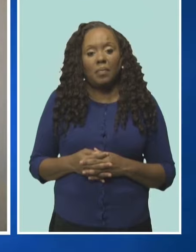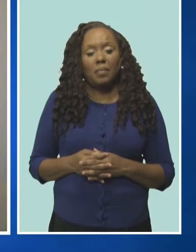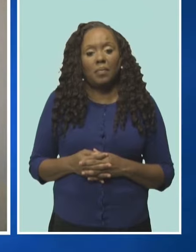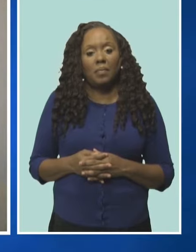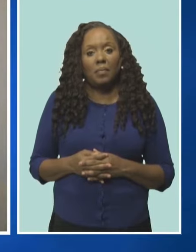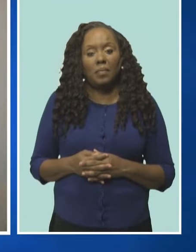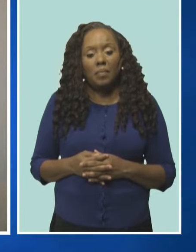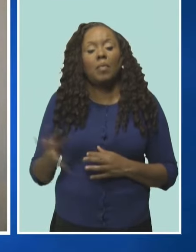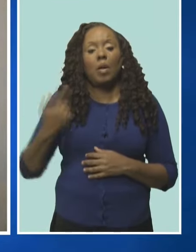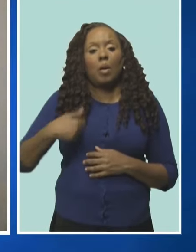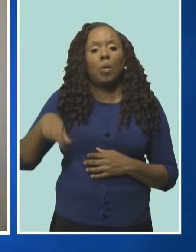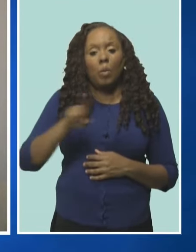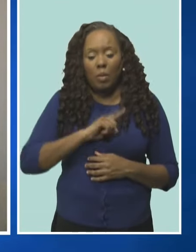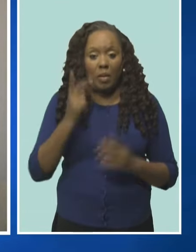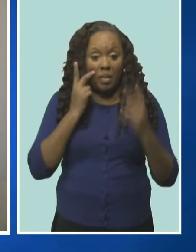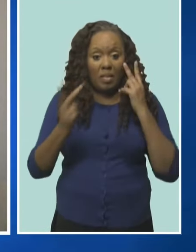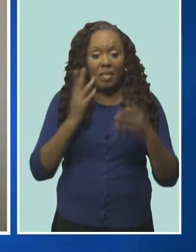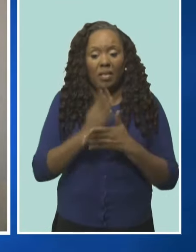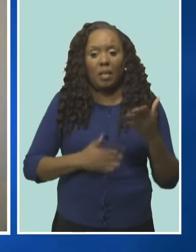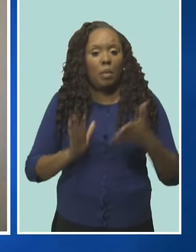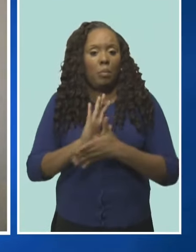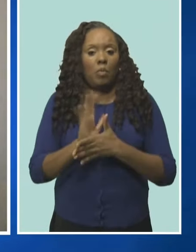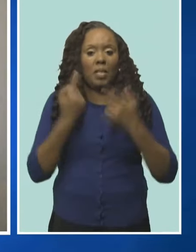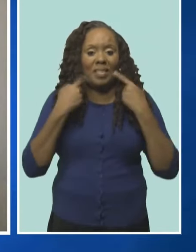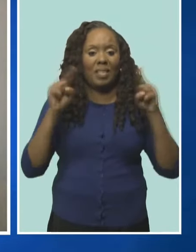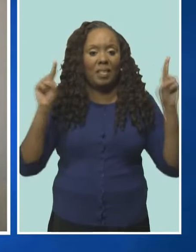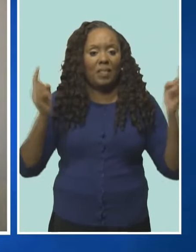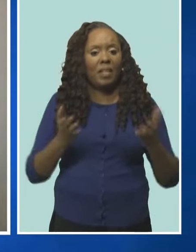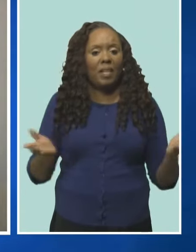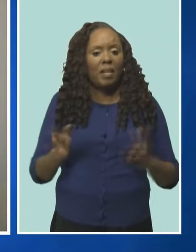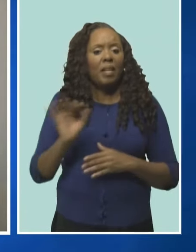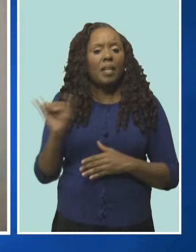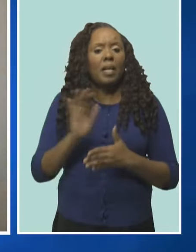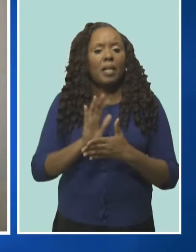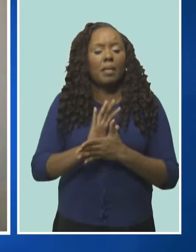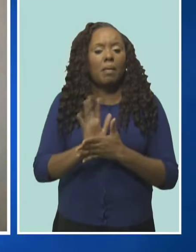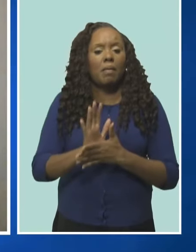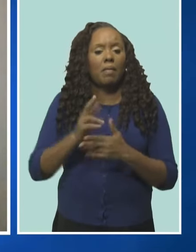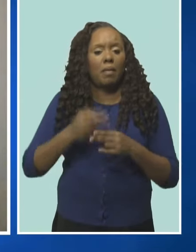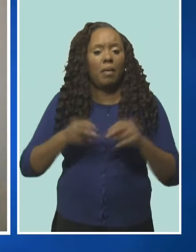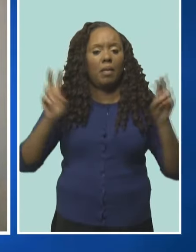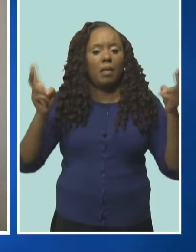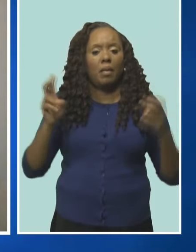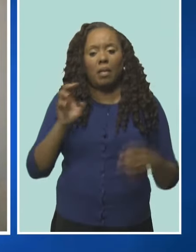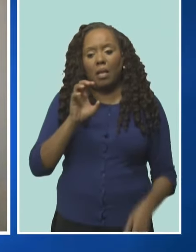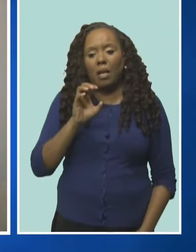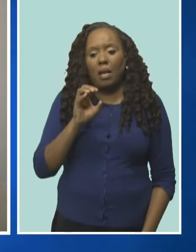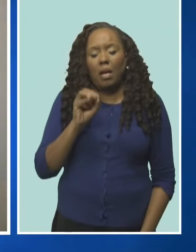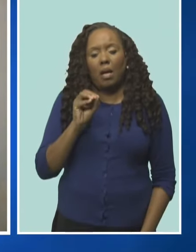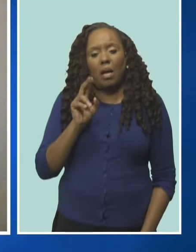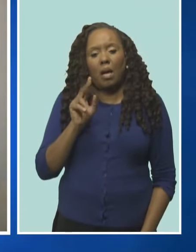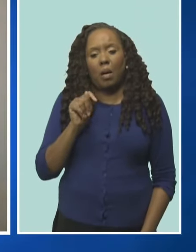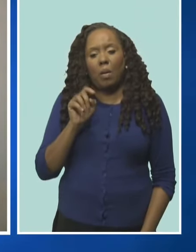as well as out of banks. Persons keep asking about it, but we do know that the process is